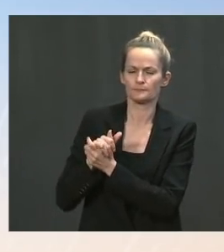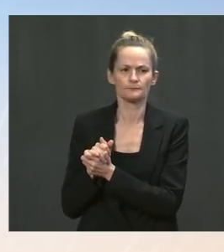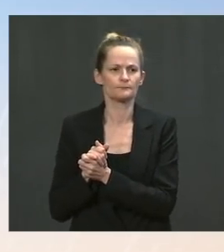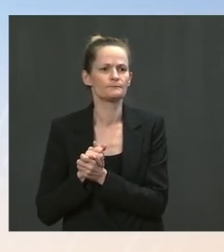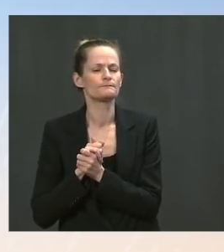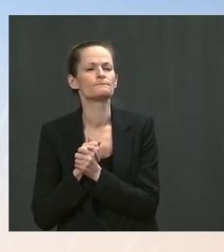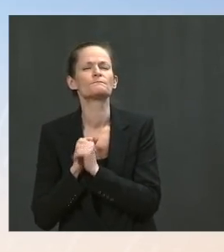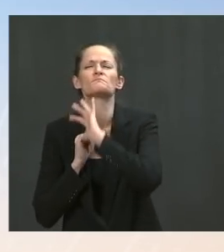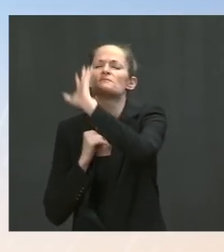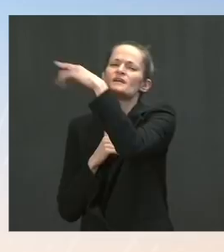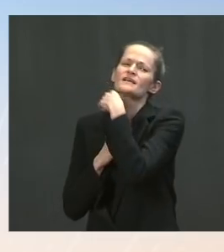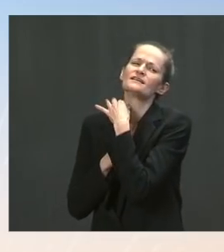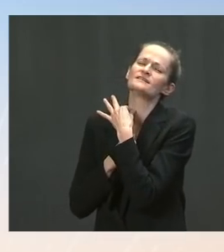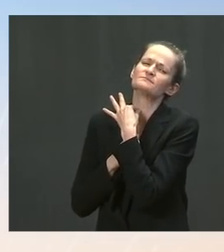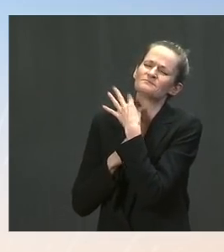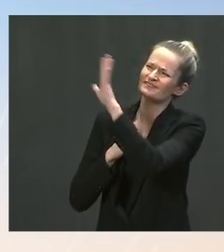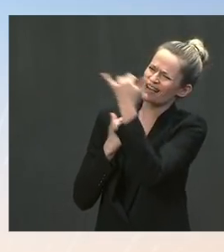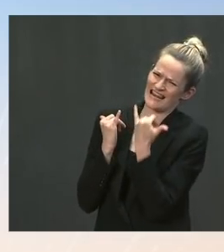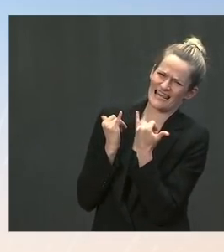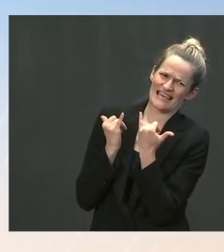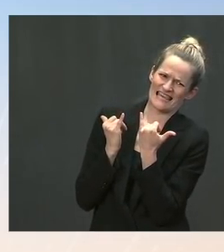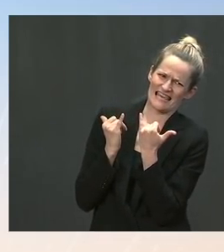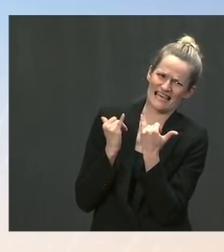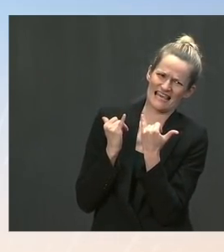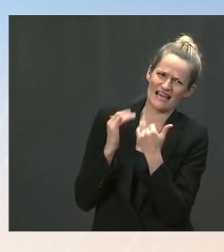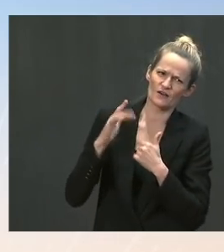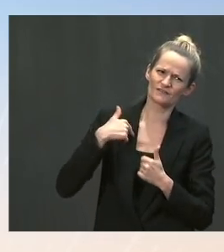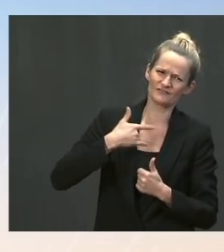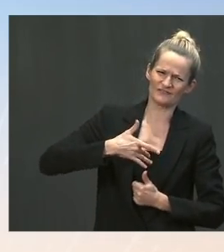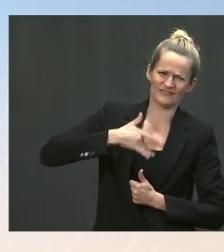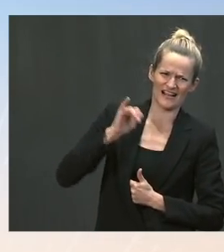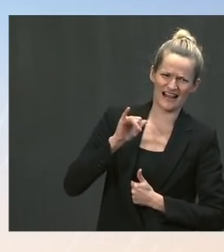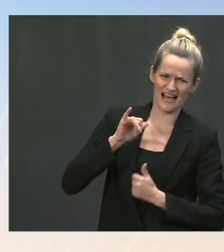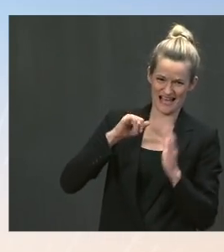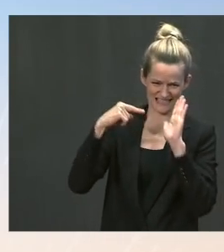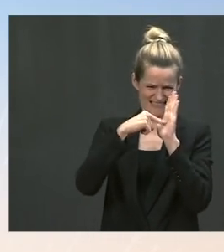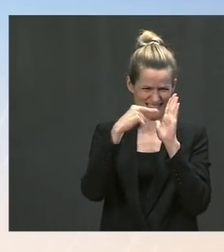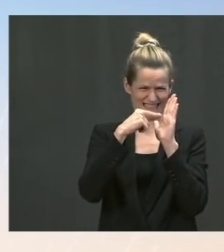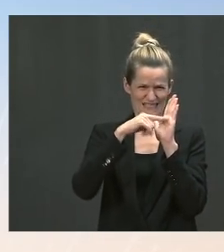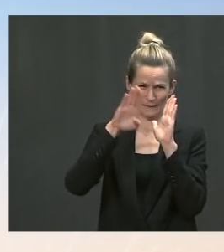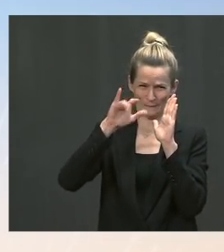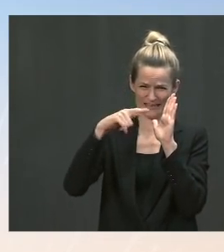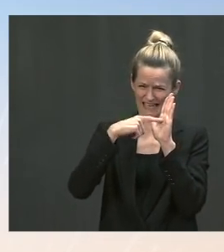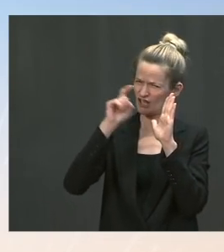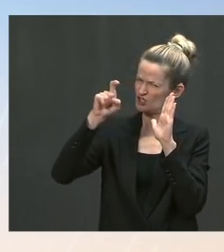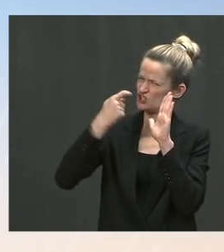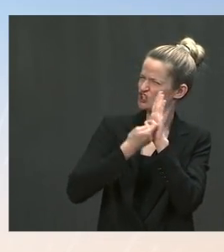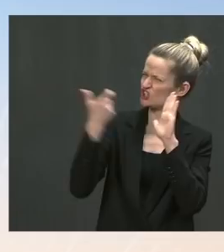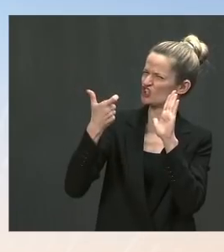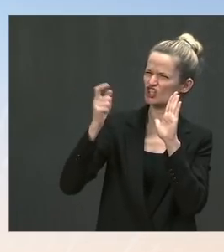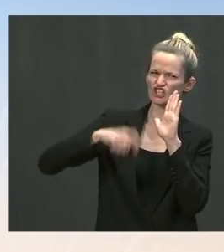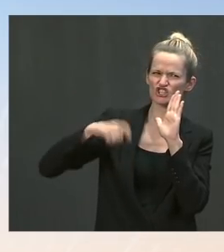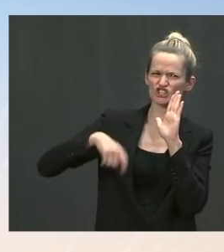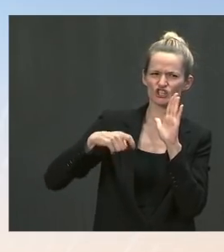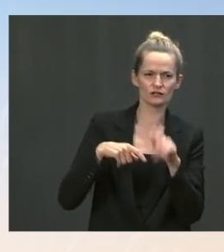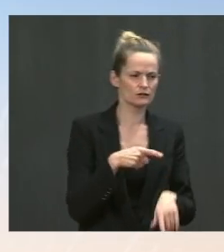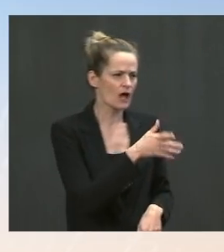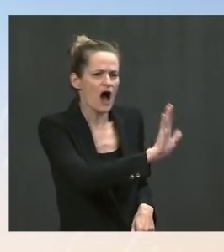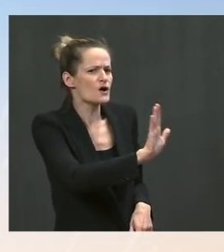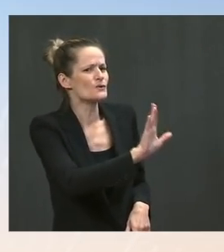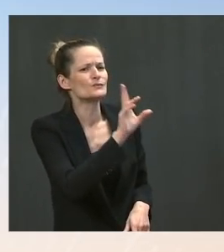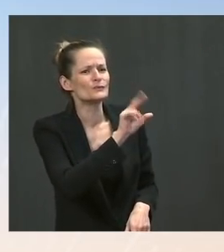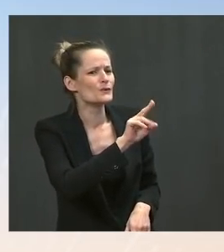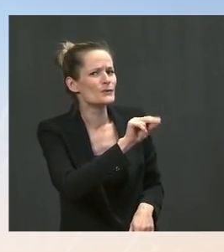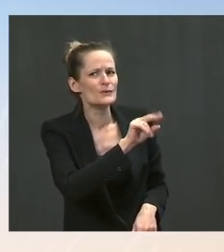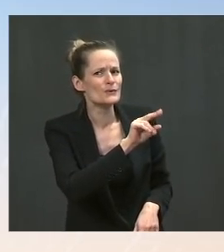Tumi, and Loomis, to withdraw their crypto amendment? Well, first, we are pleased with the progress that has yielded a compromise sponsored by